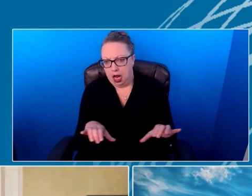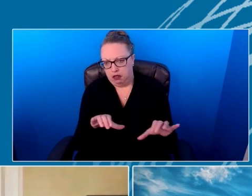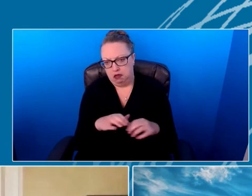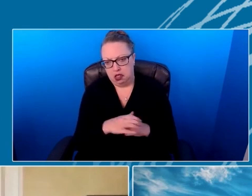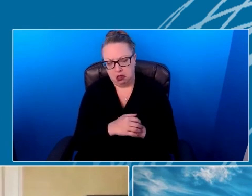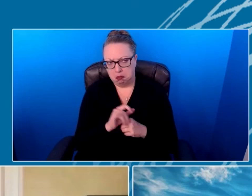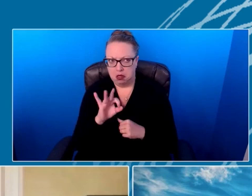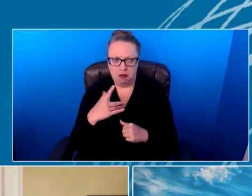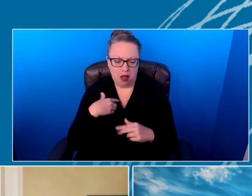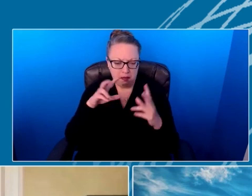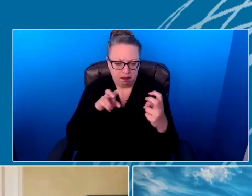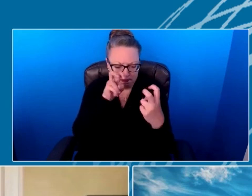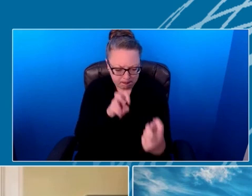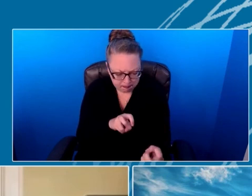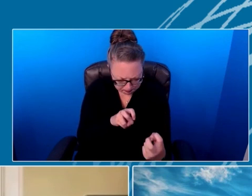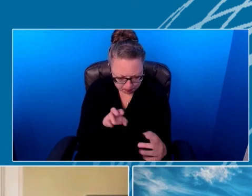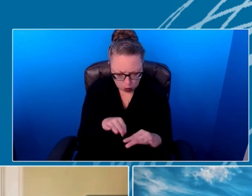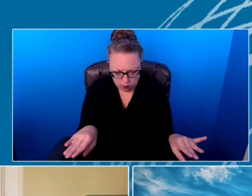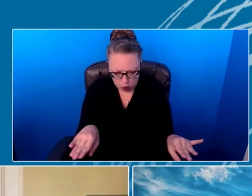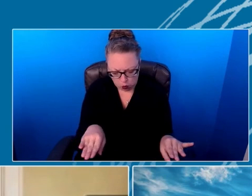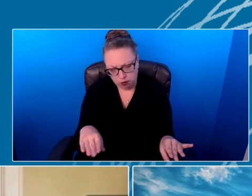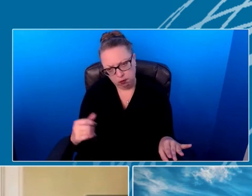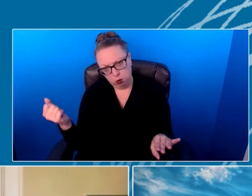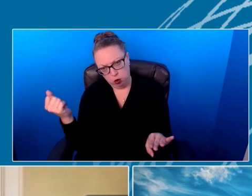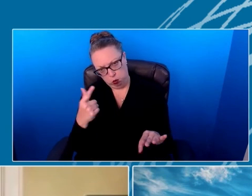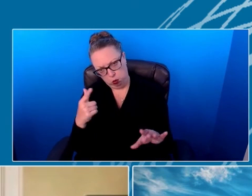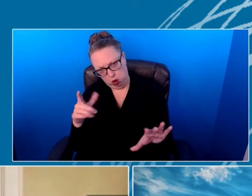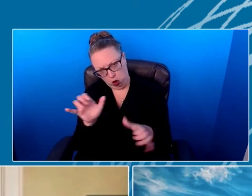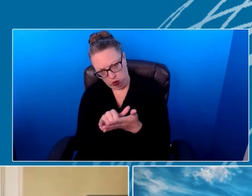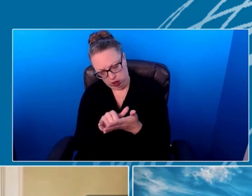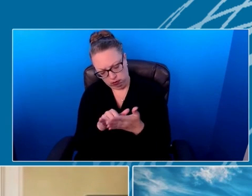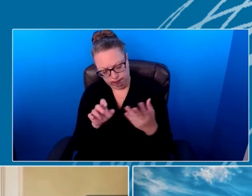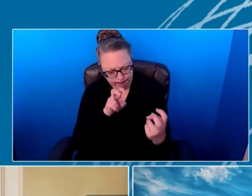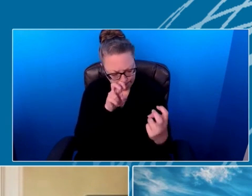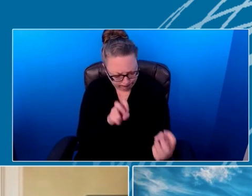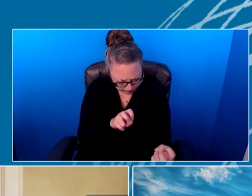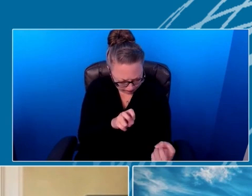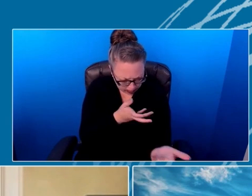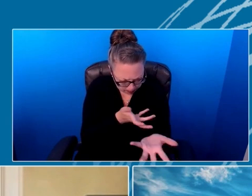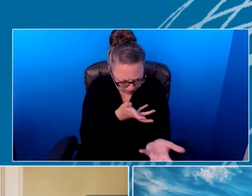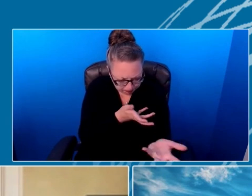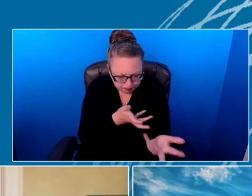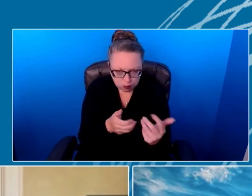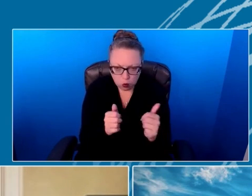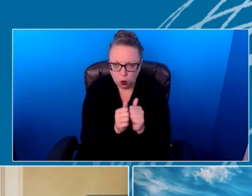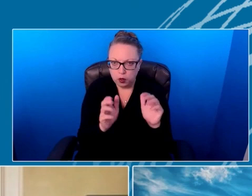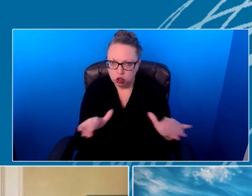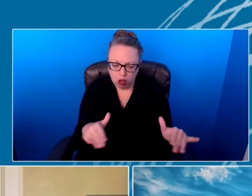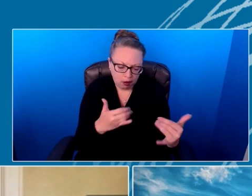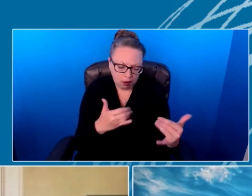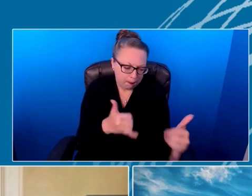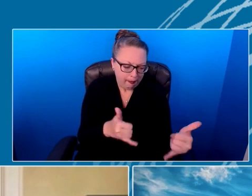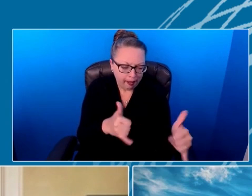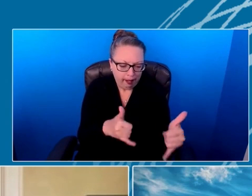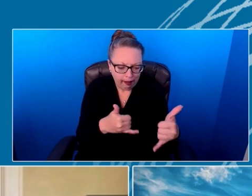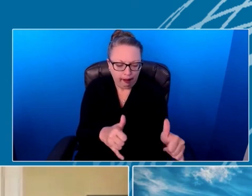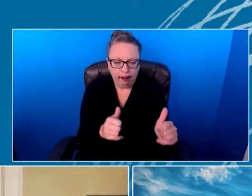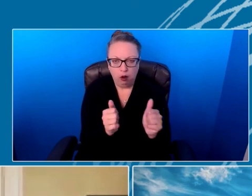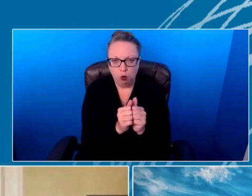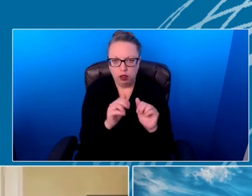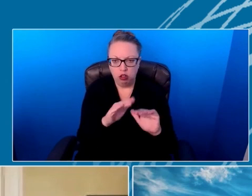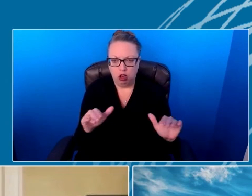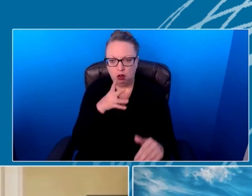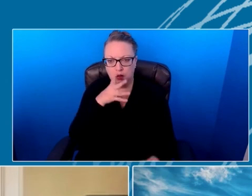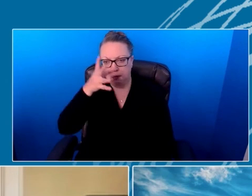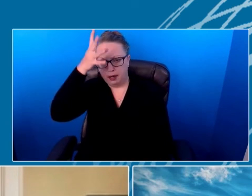I got down on the floor, which we all do, and I start interacting with the child and playing with the child, the parent